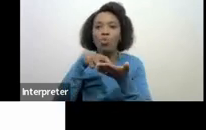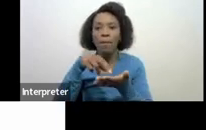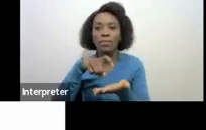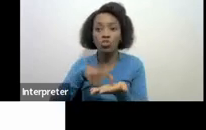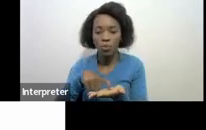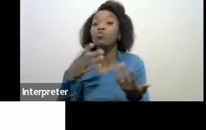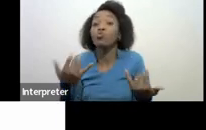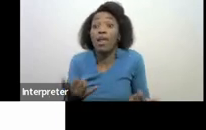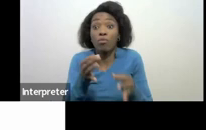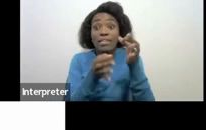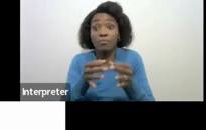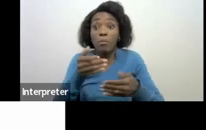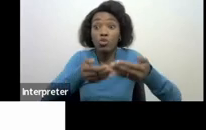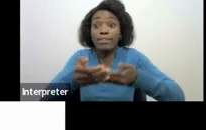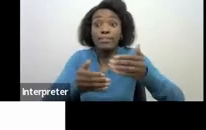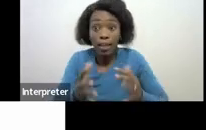process